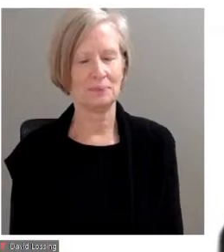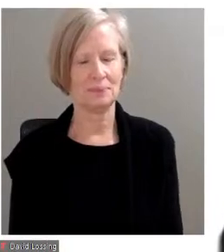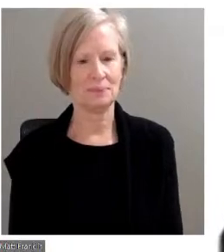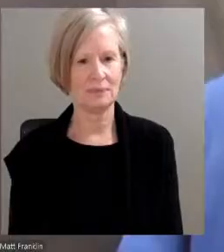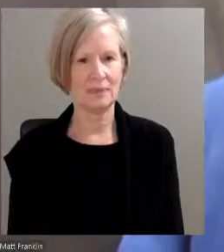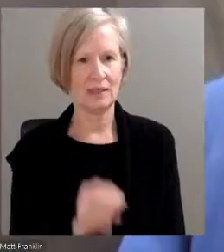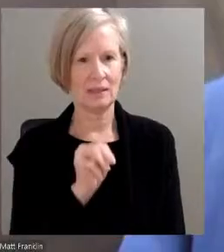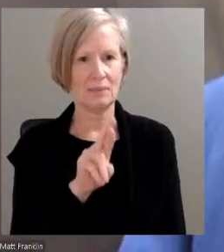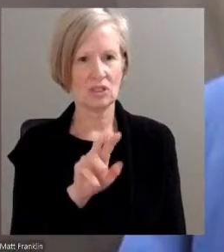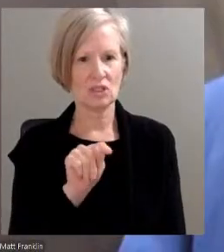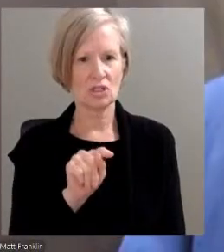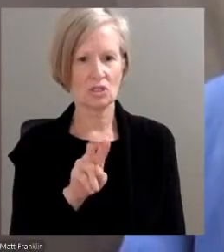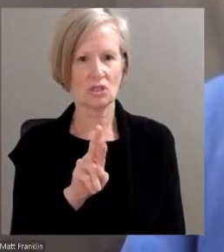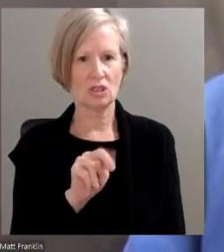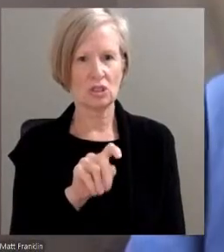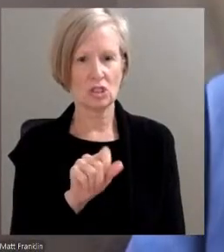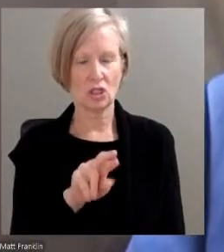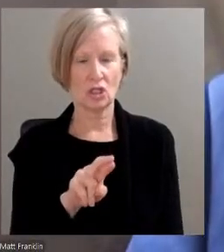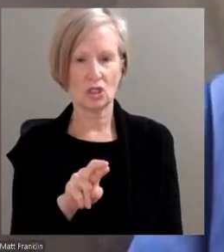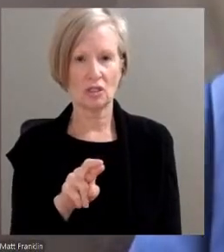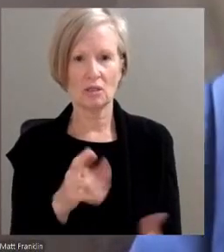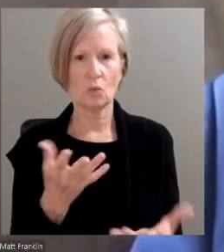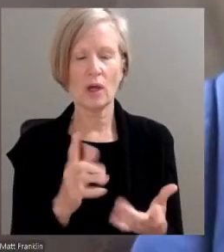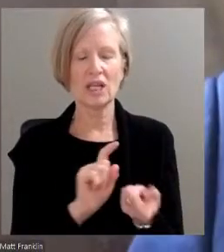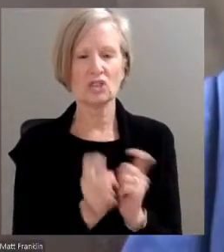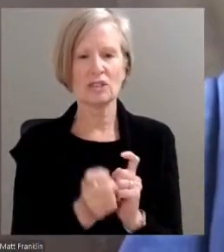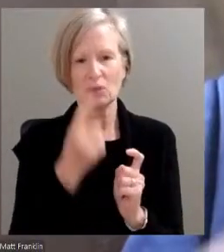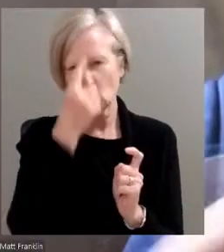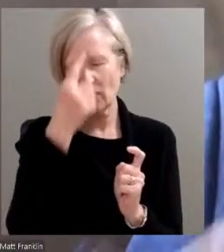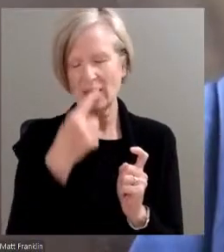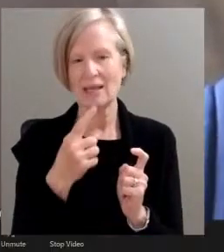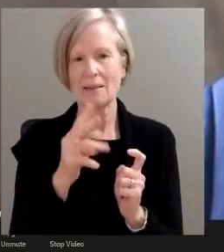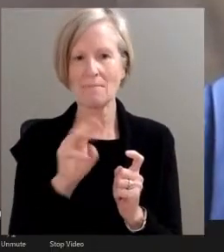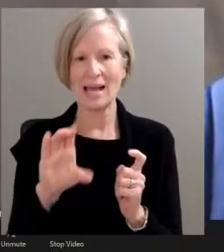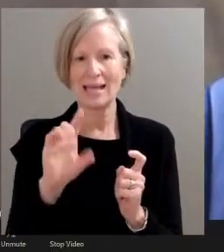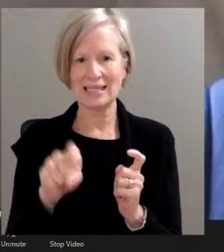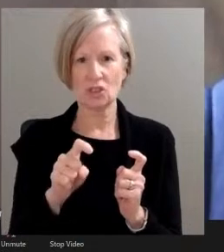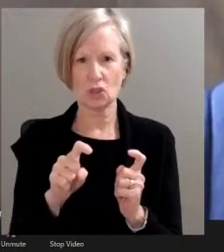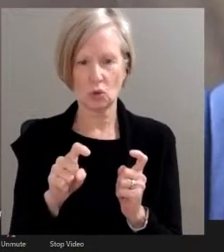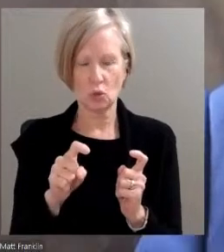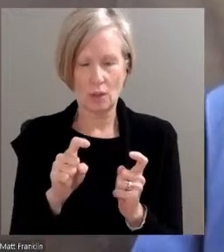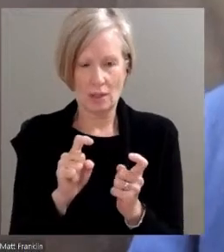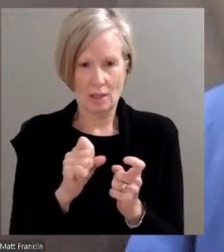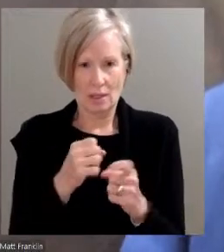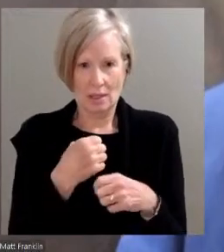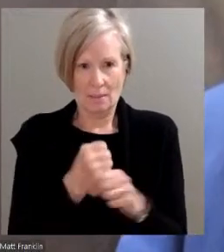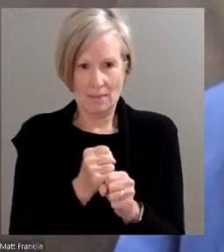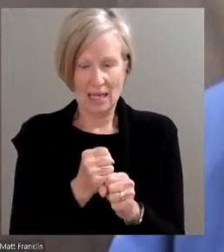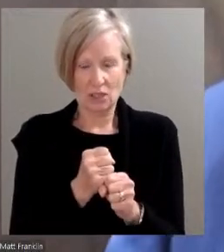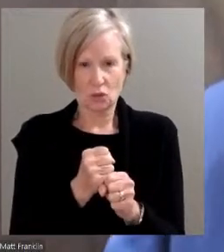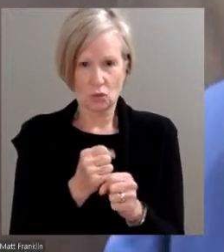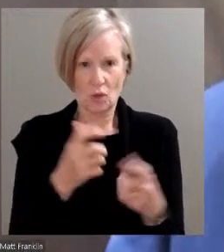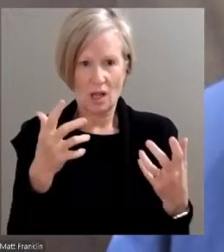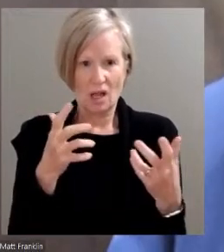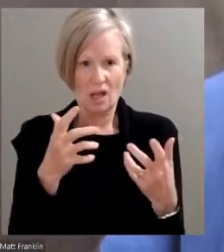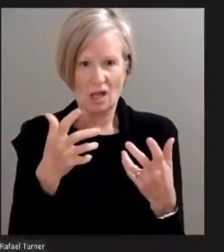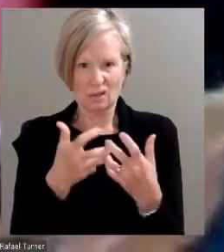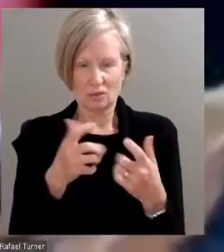Mr. Turner, you're up next. What adjustments do you think Mott needs to make in order to address the declining enrollment due to COVID-19?